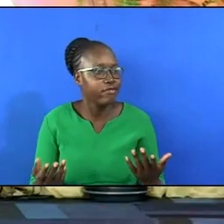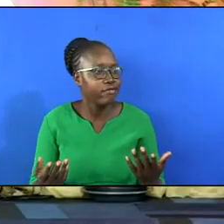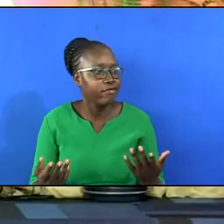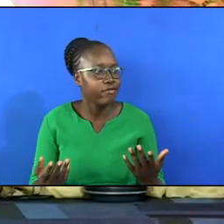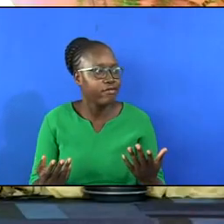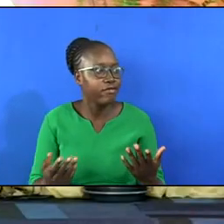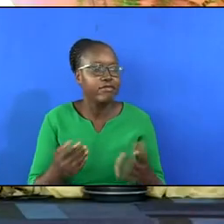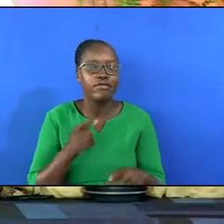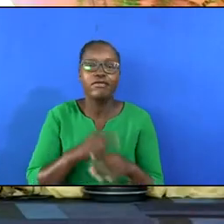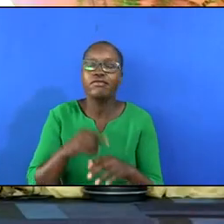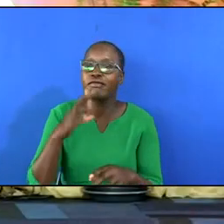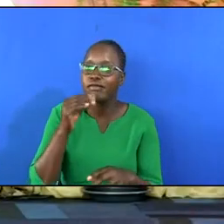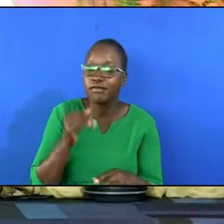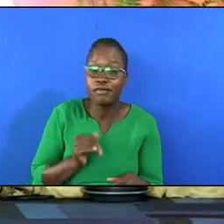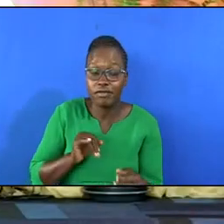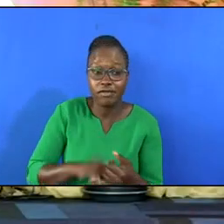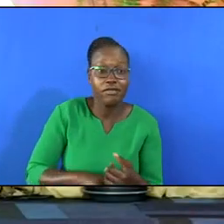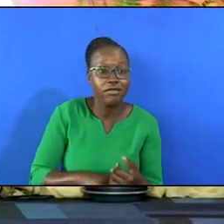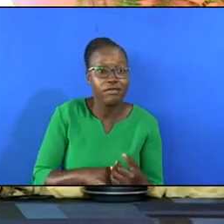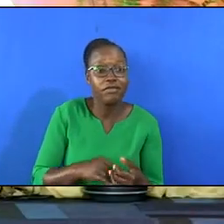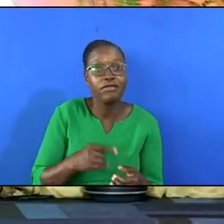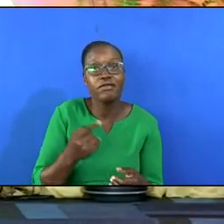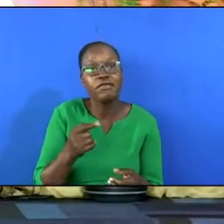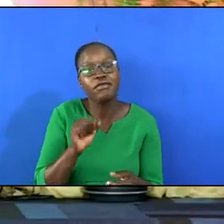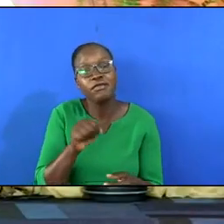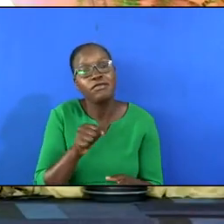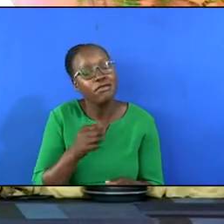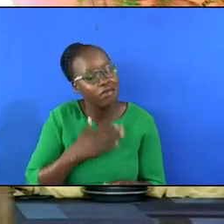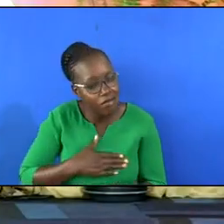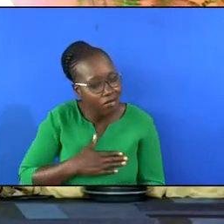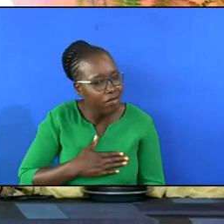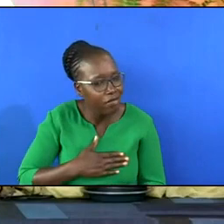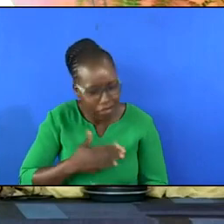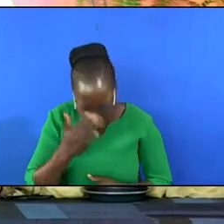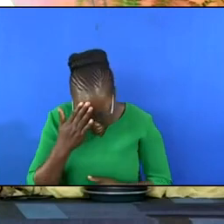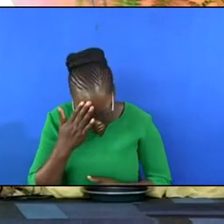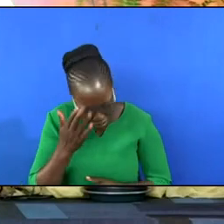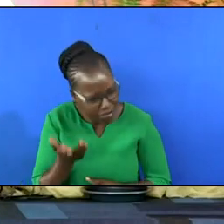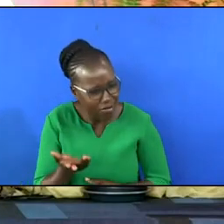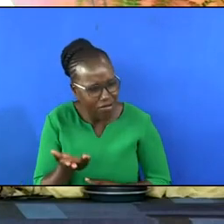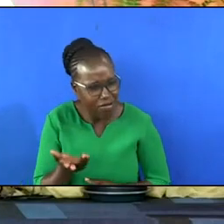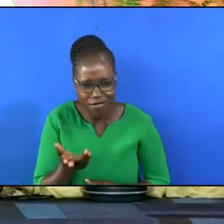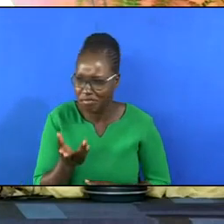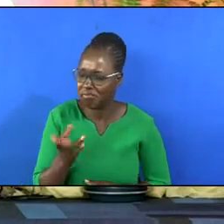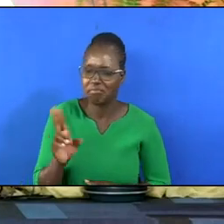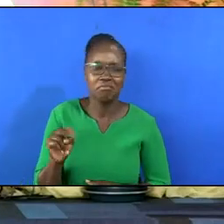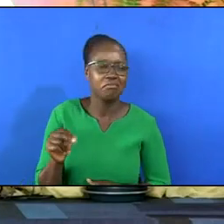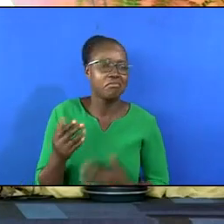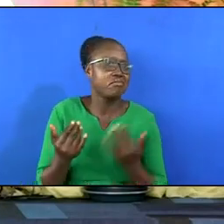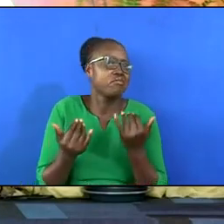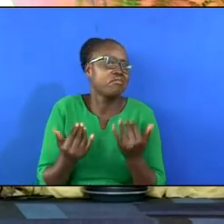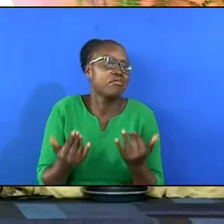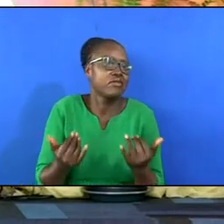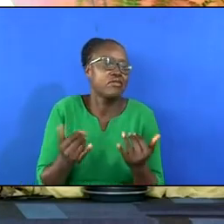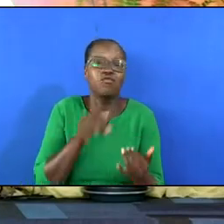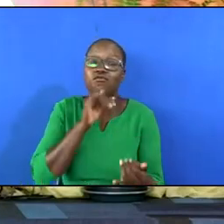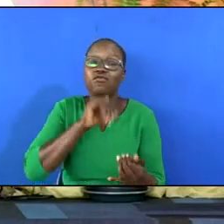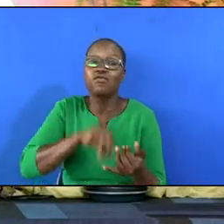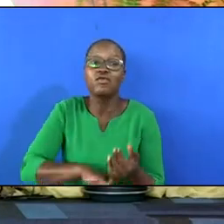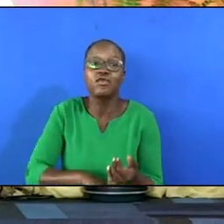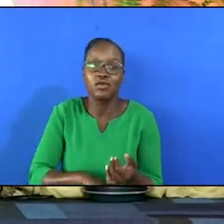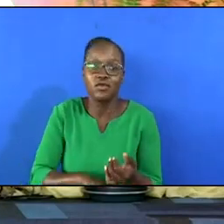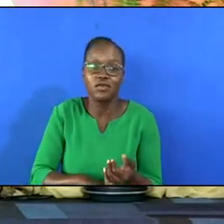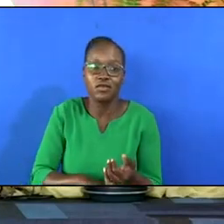even when he speaks to the wives he doesn't say can you please submit the love that the husband